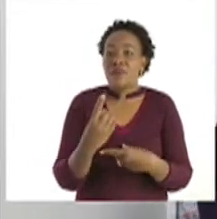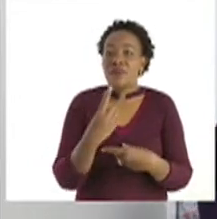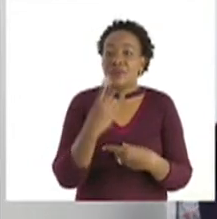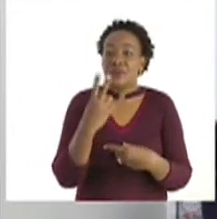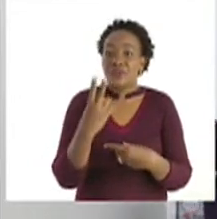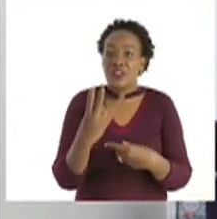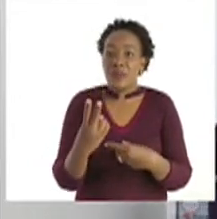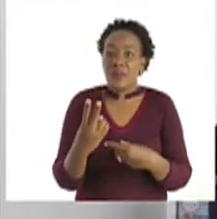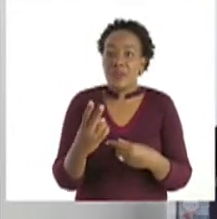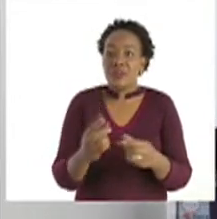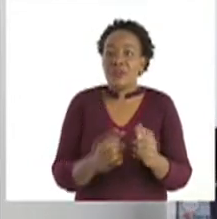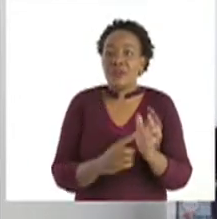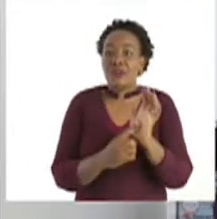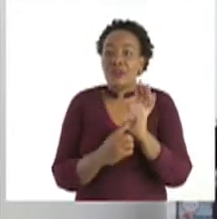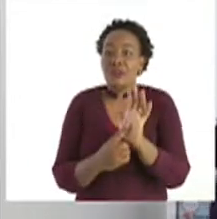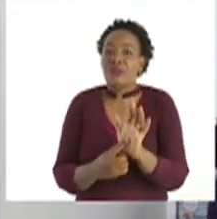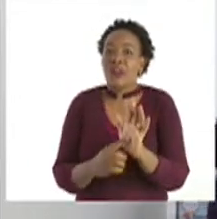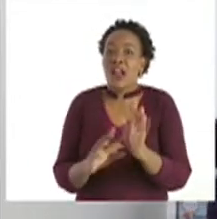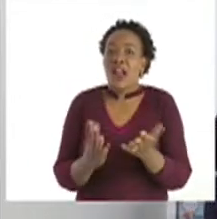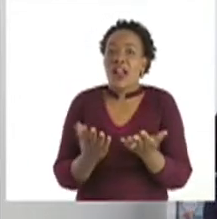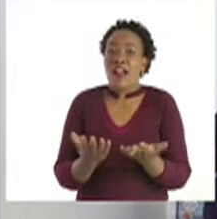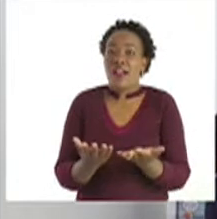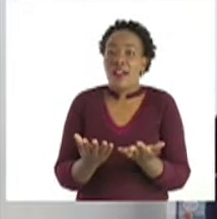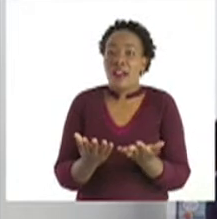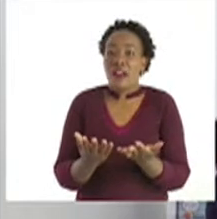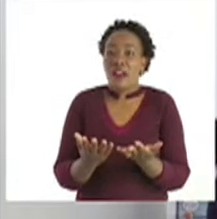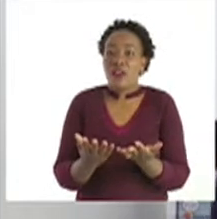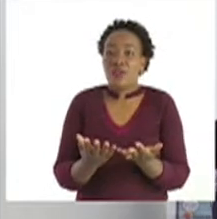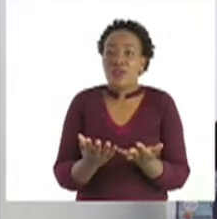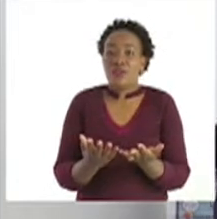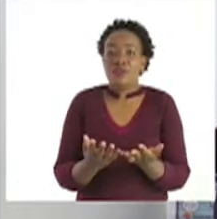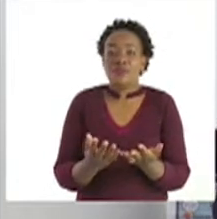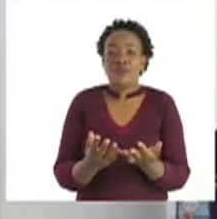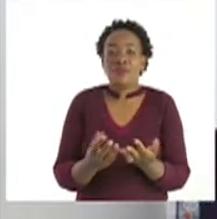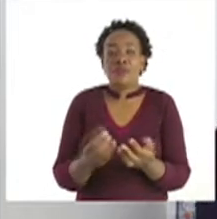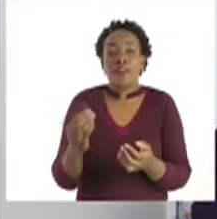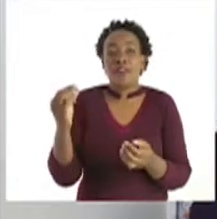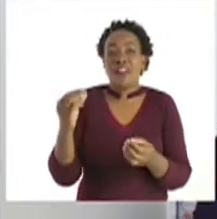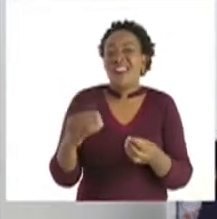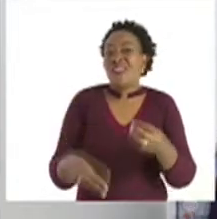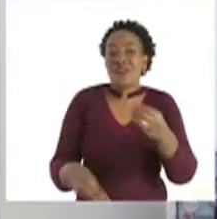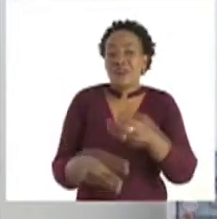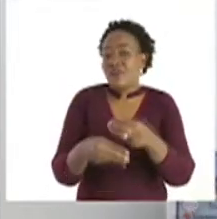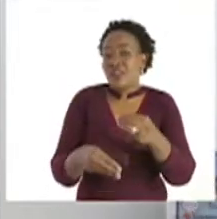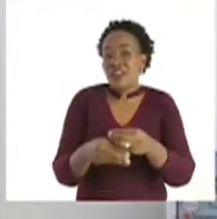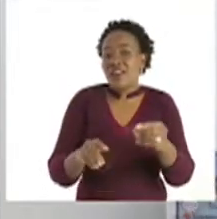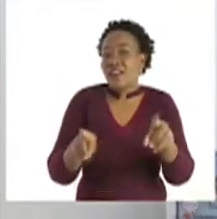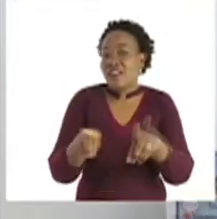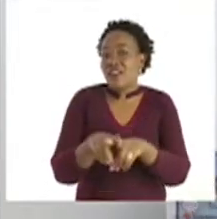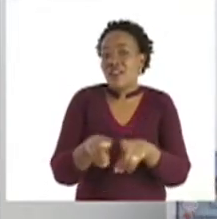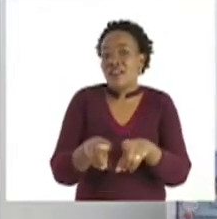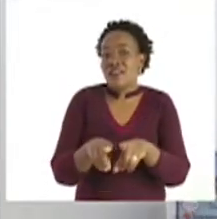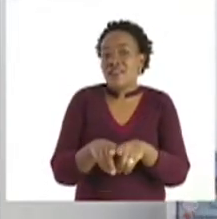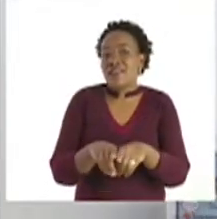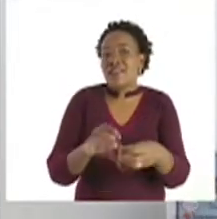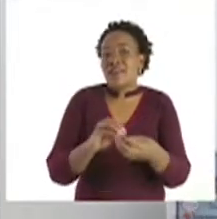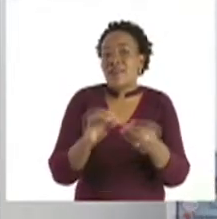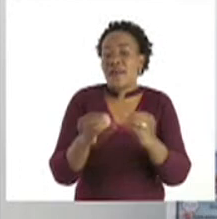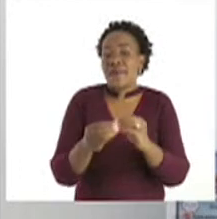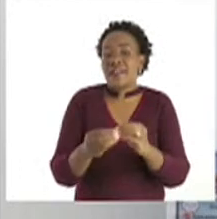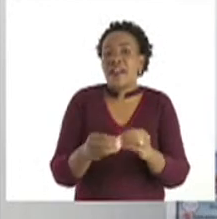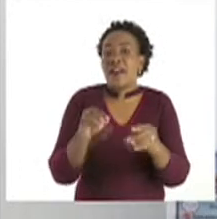the correct method of doubling grade 2s. We have 8 here,